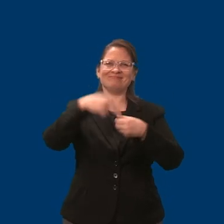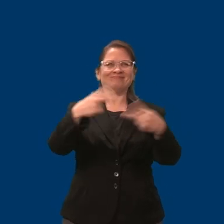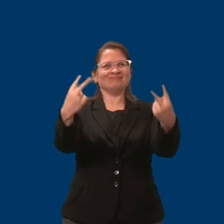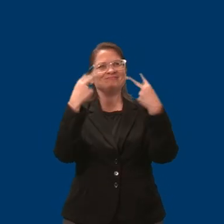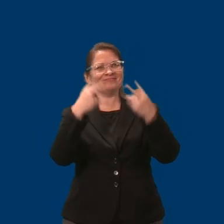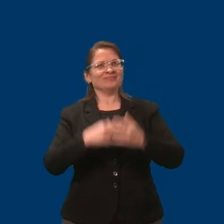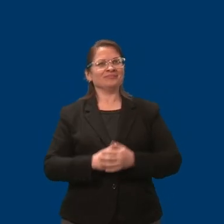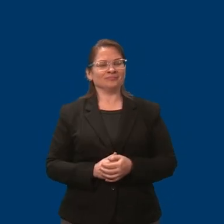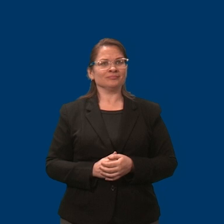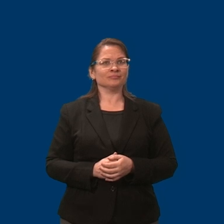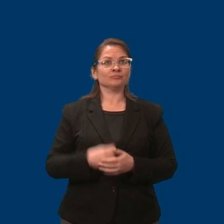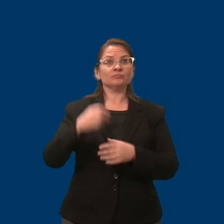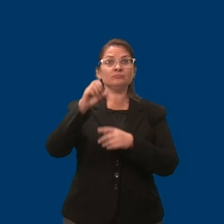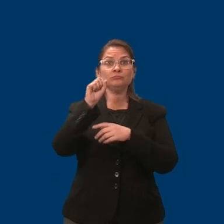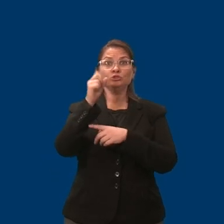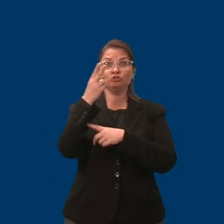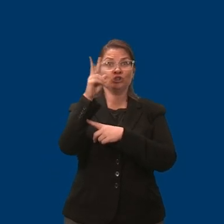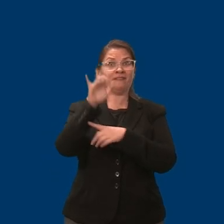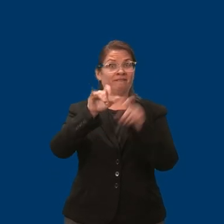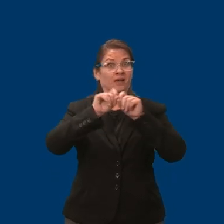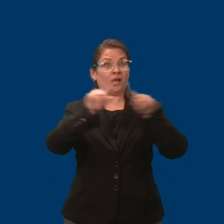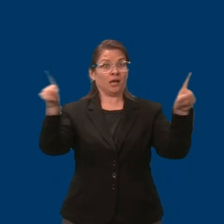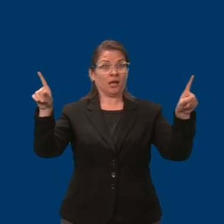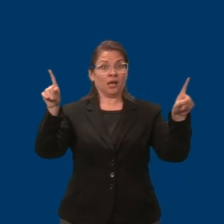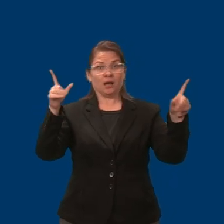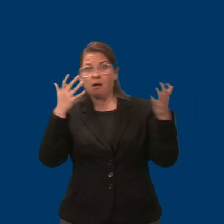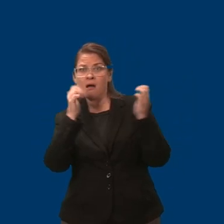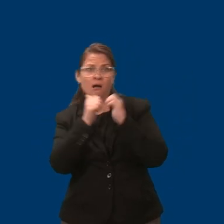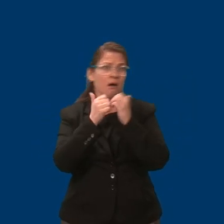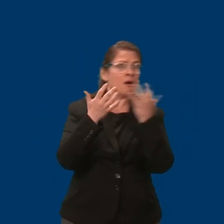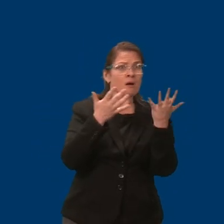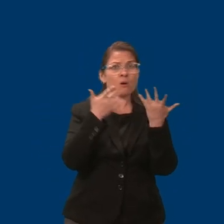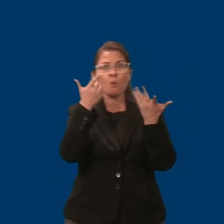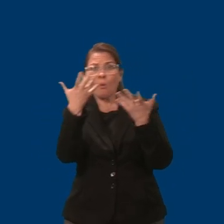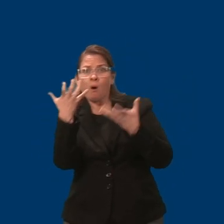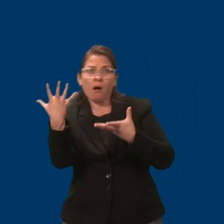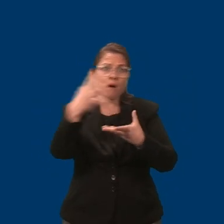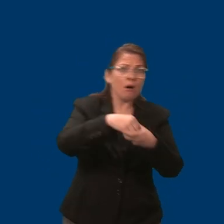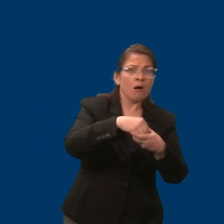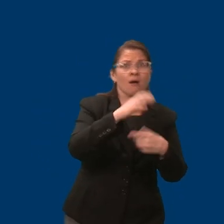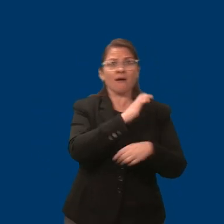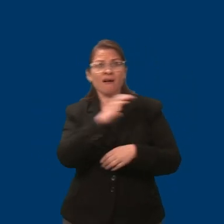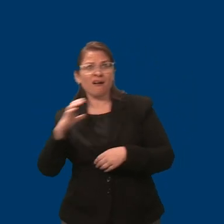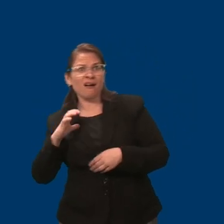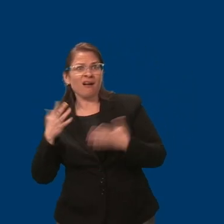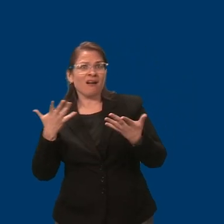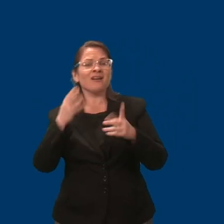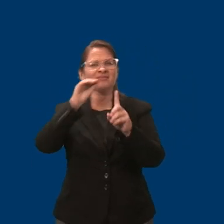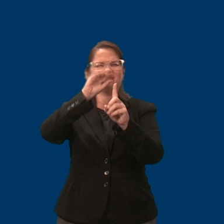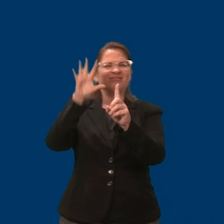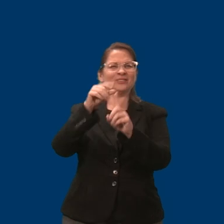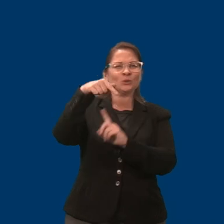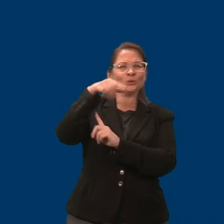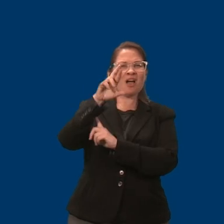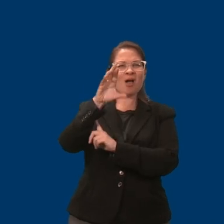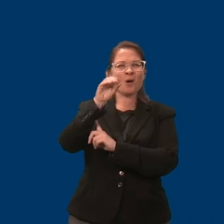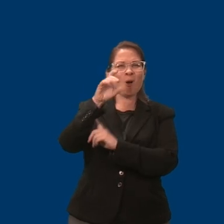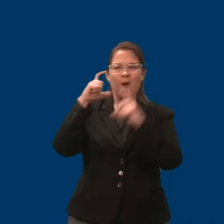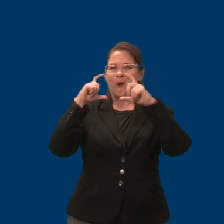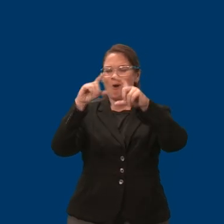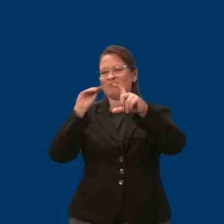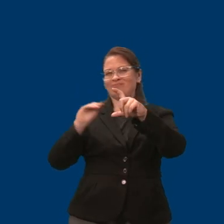survey or learn how to be a council member, scan the QR code on screen or